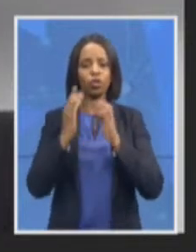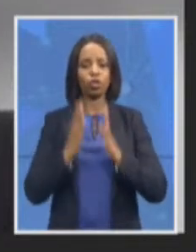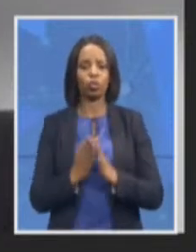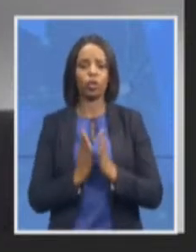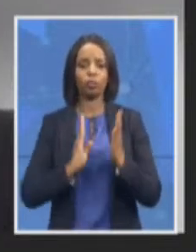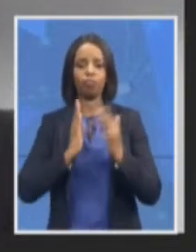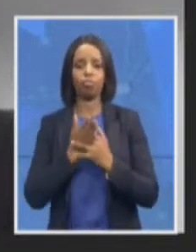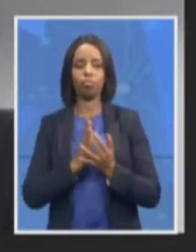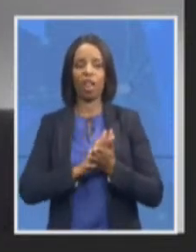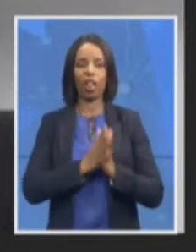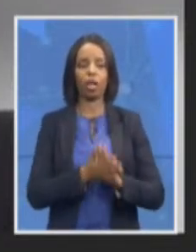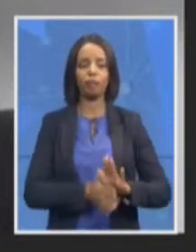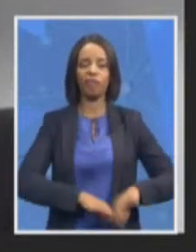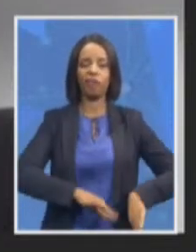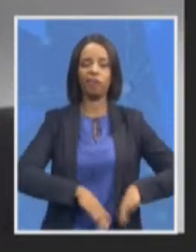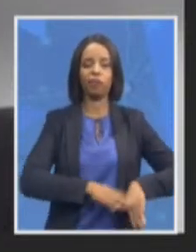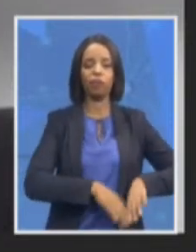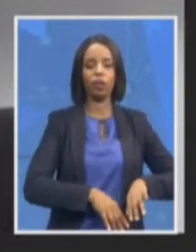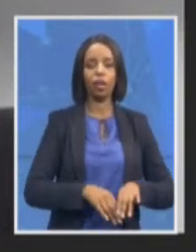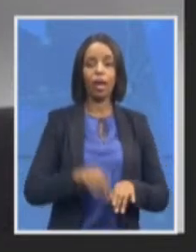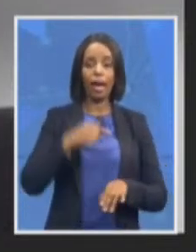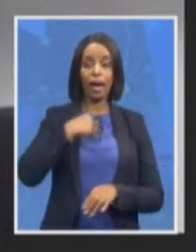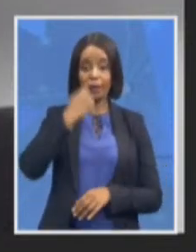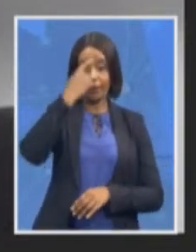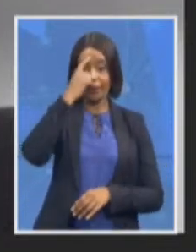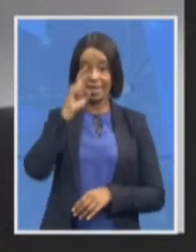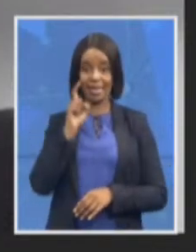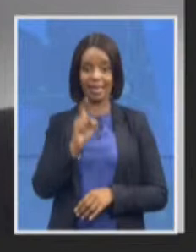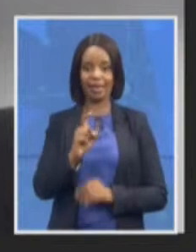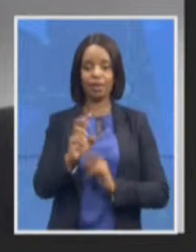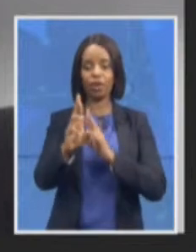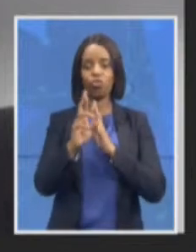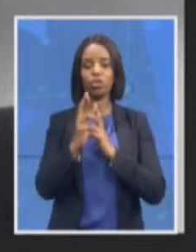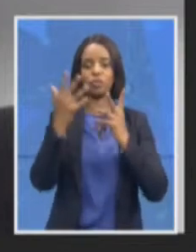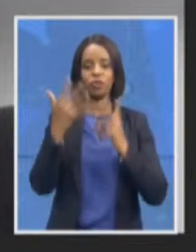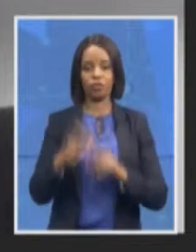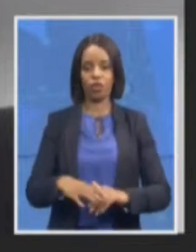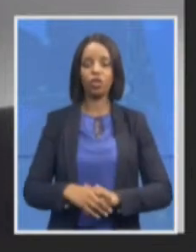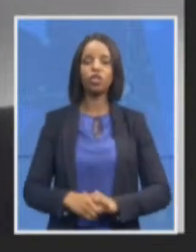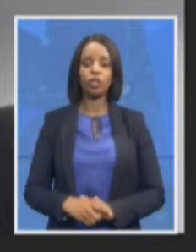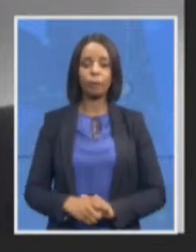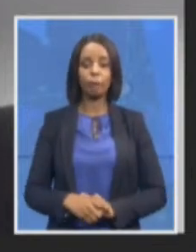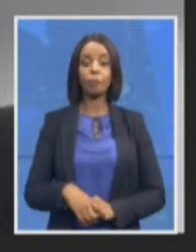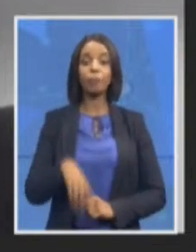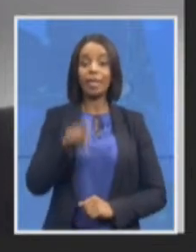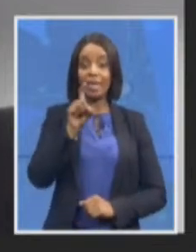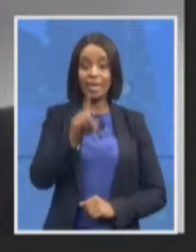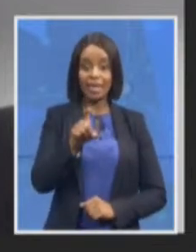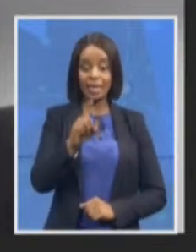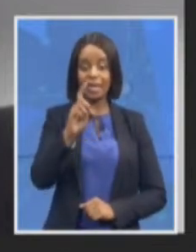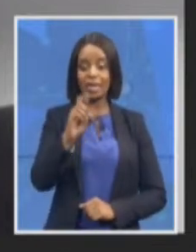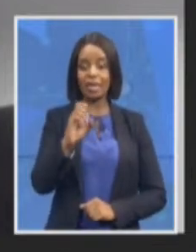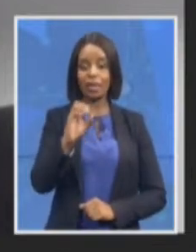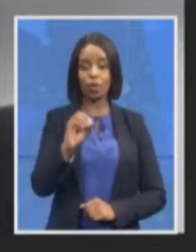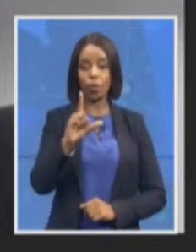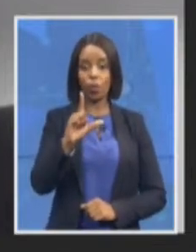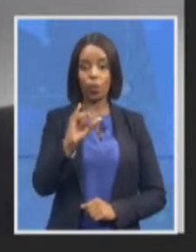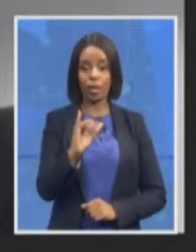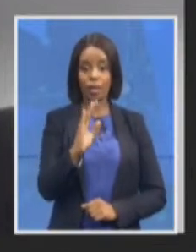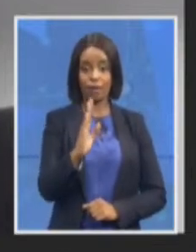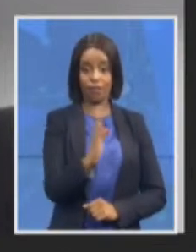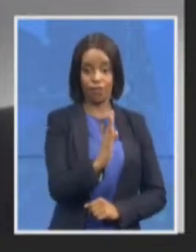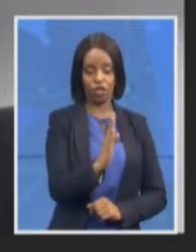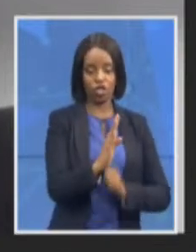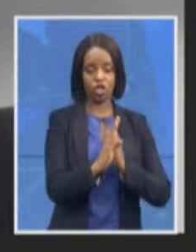that I will recognize Erin Erin Bates and after Erin it will be Kyle